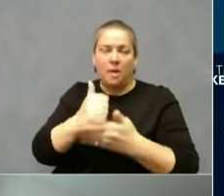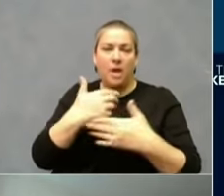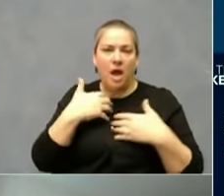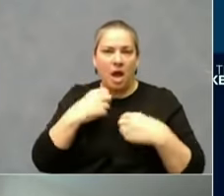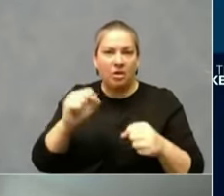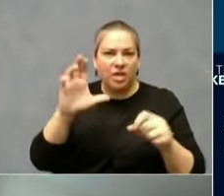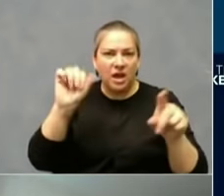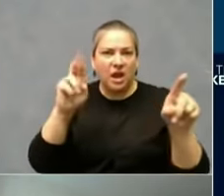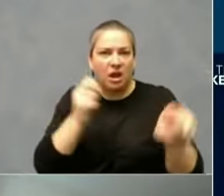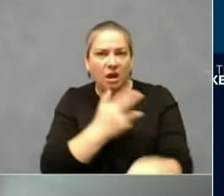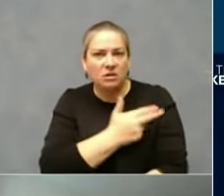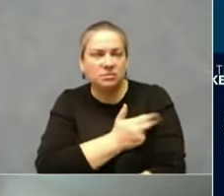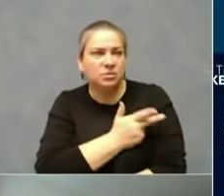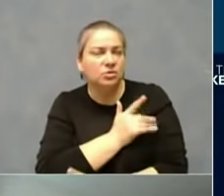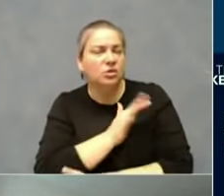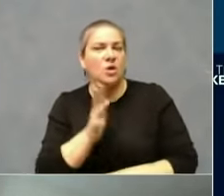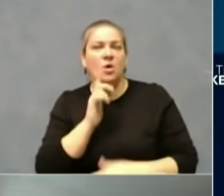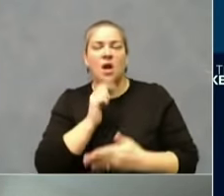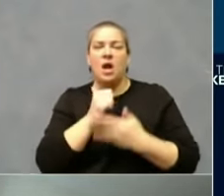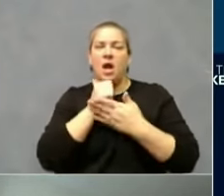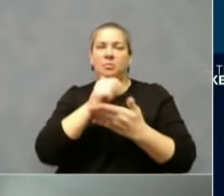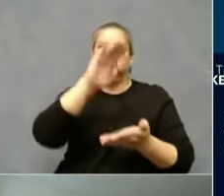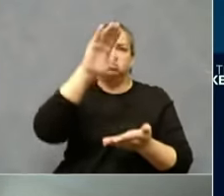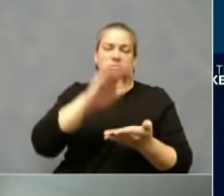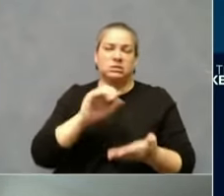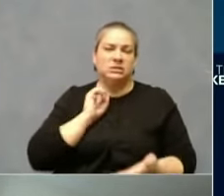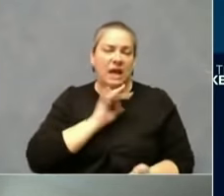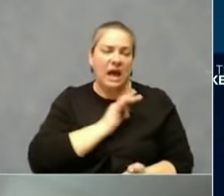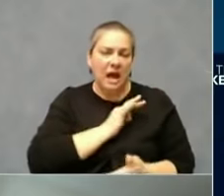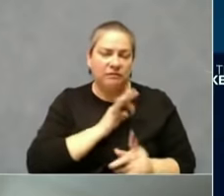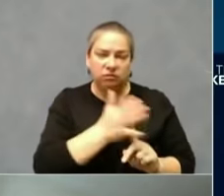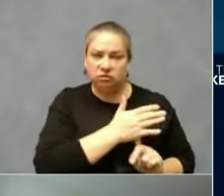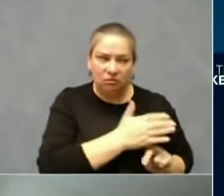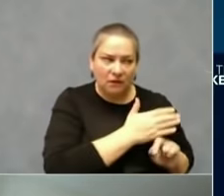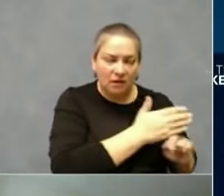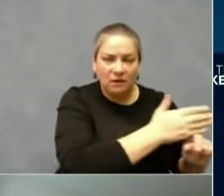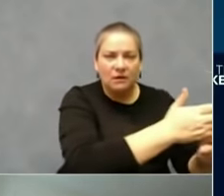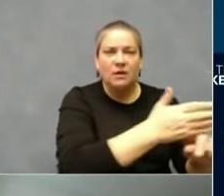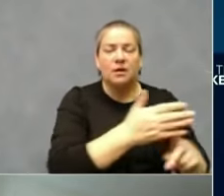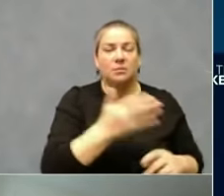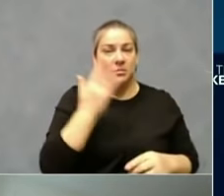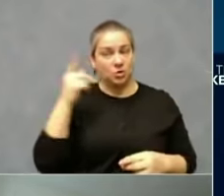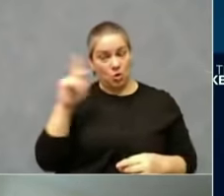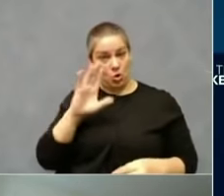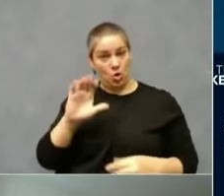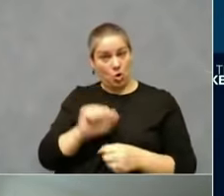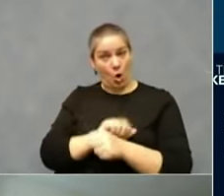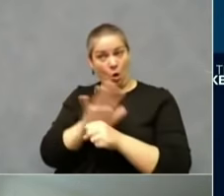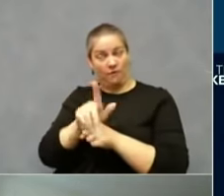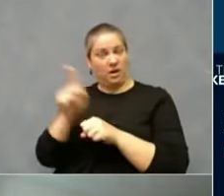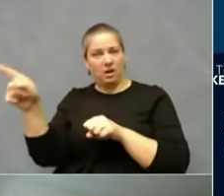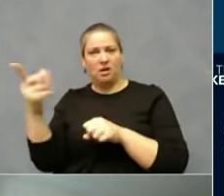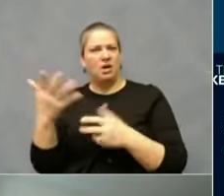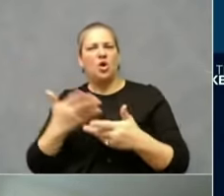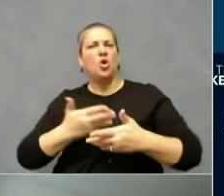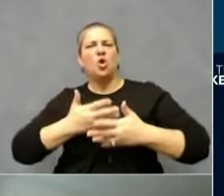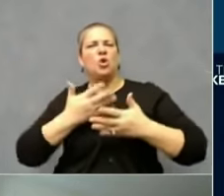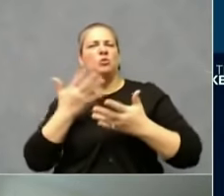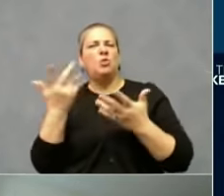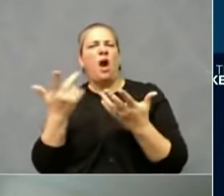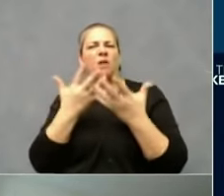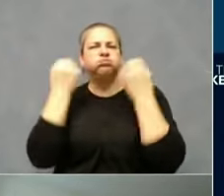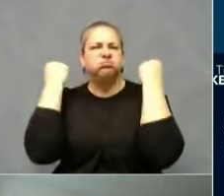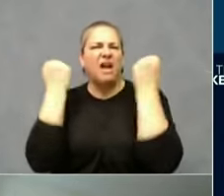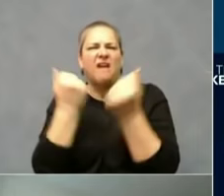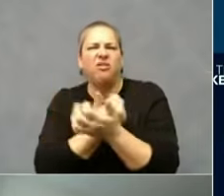COVID who aren't able to get care because COVID fills the hospitals, consumes all the resources, and also causes healthcare